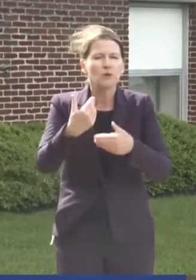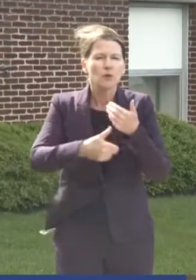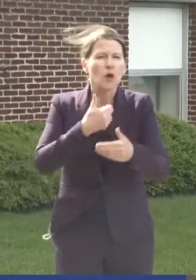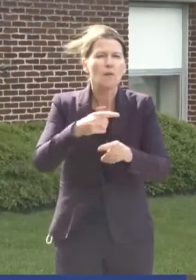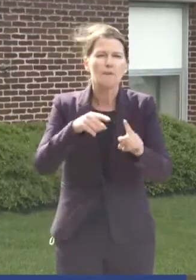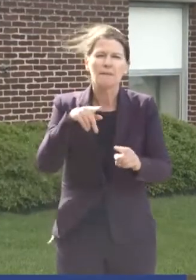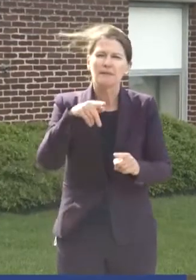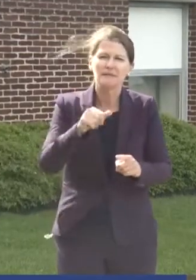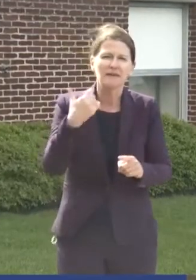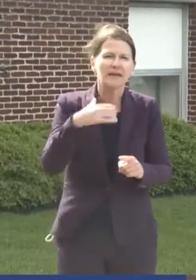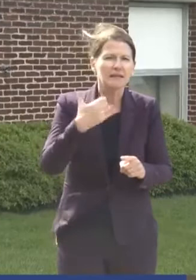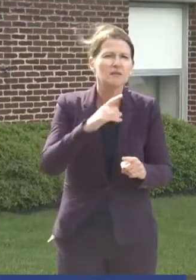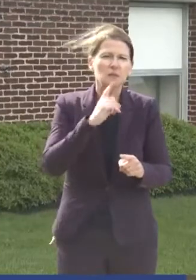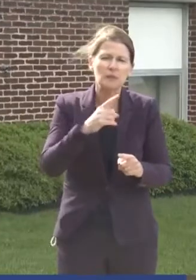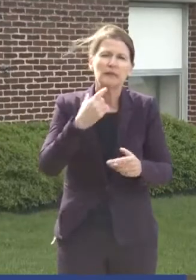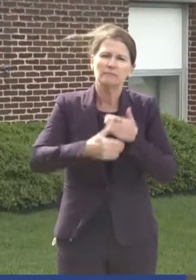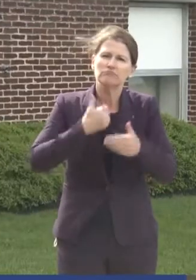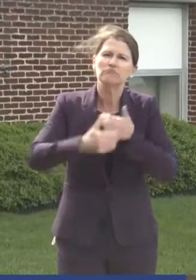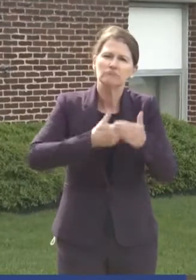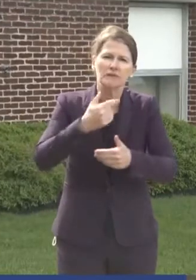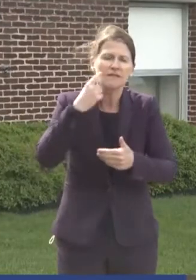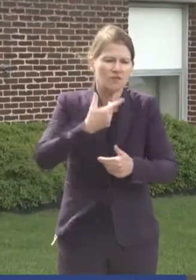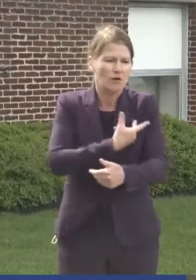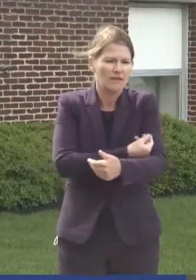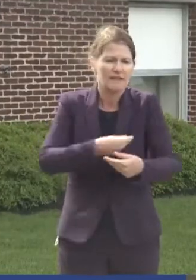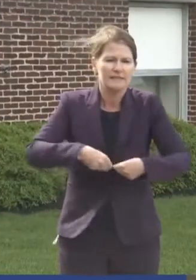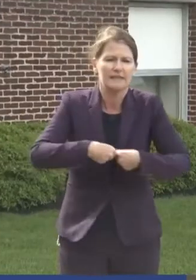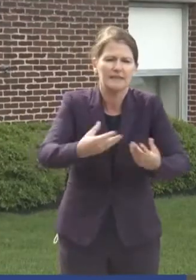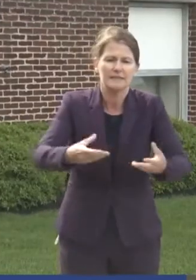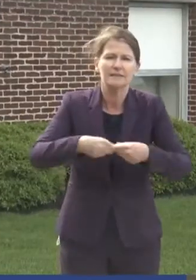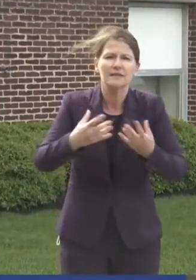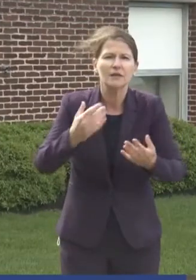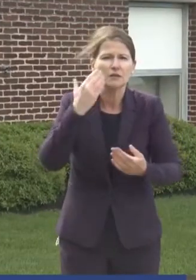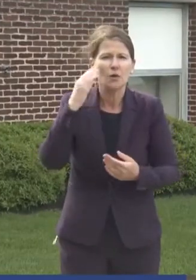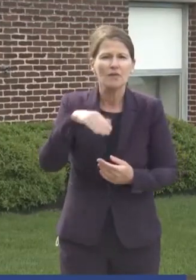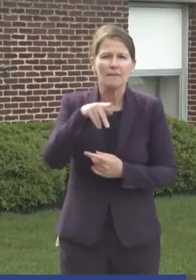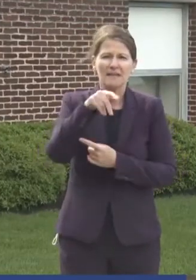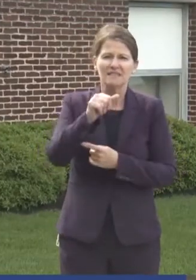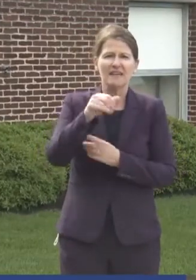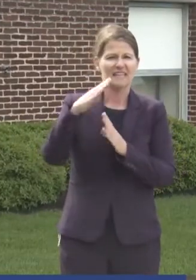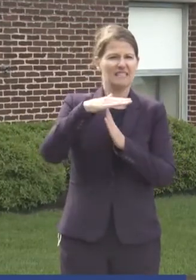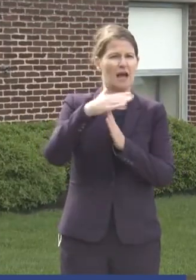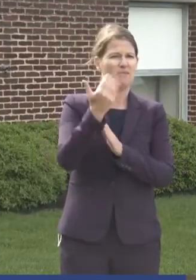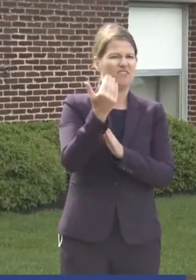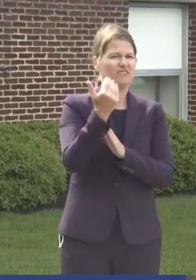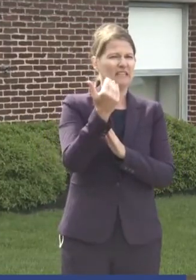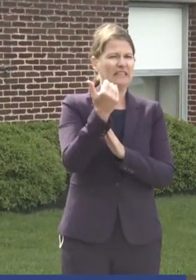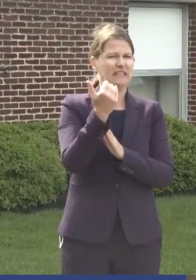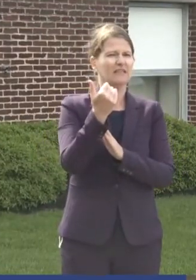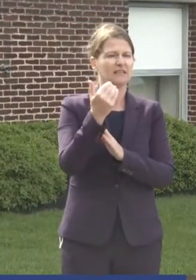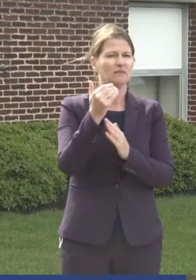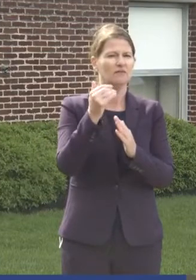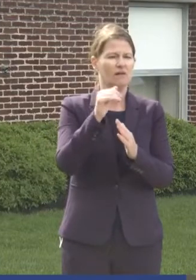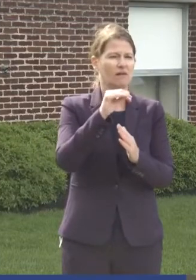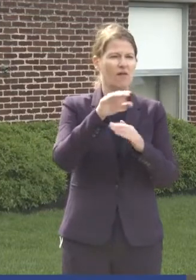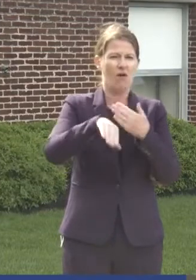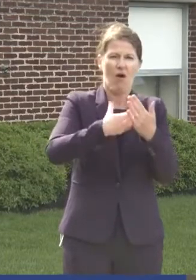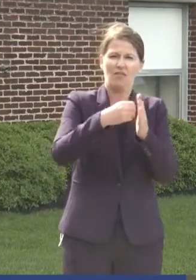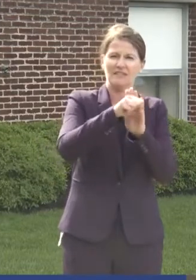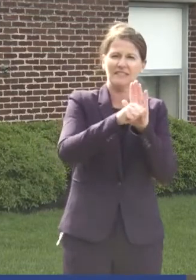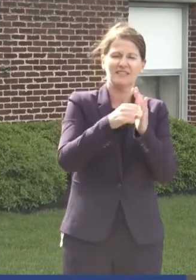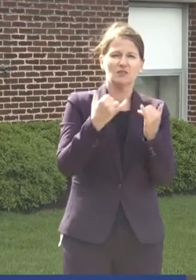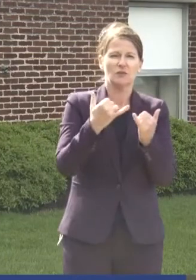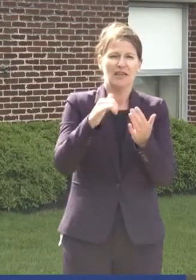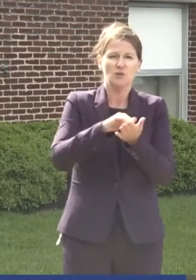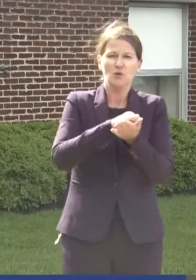making great progress in the vaccine rollout. As you know, Pennsylvania ranks in the top 15 in today's New York Times report,